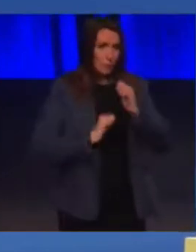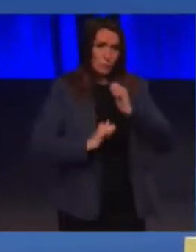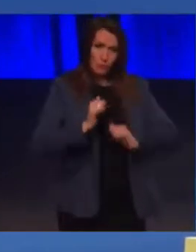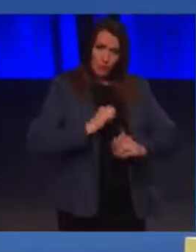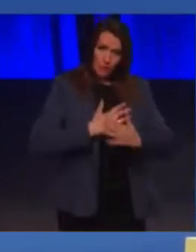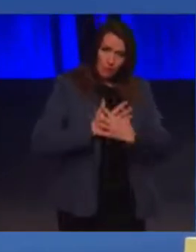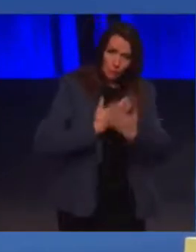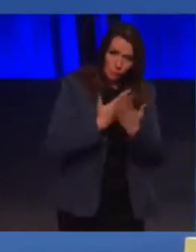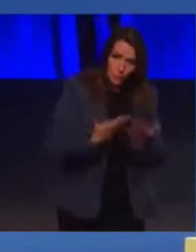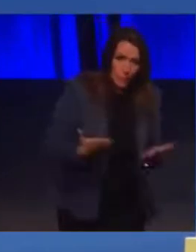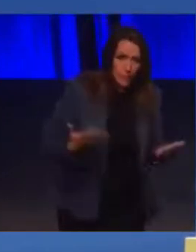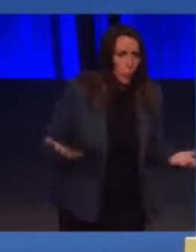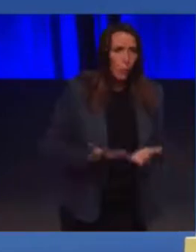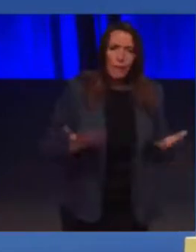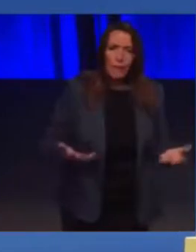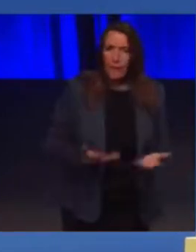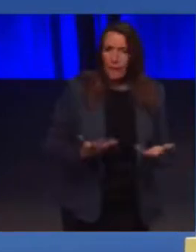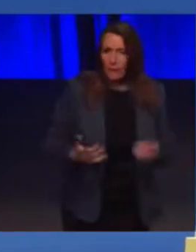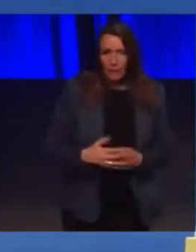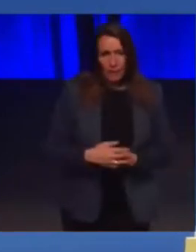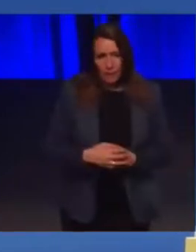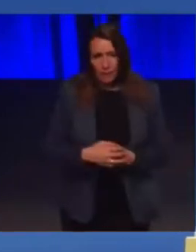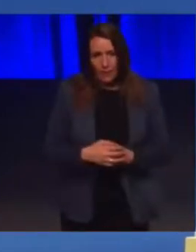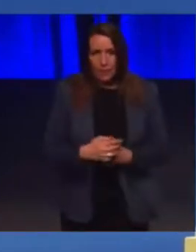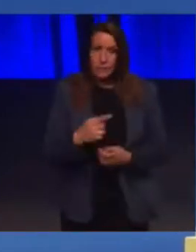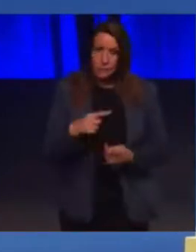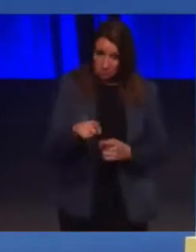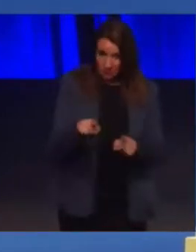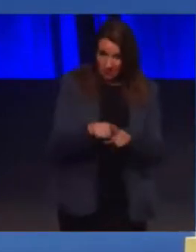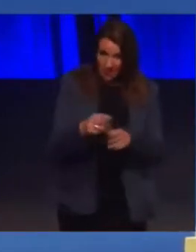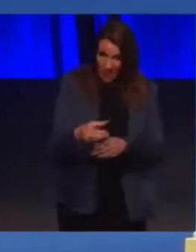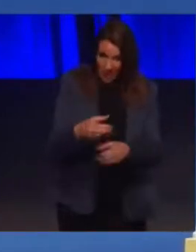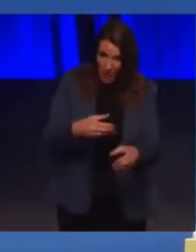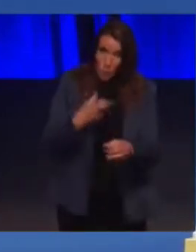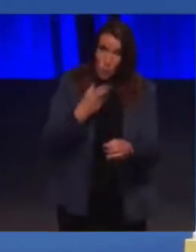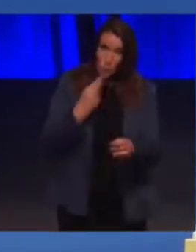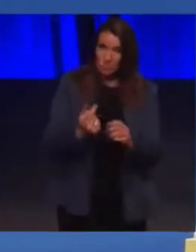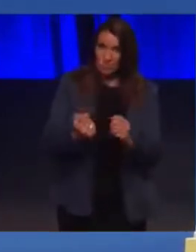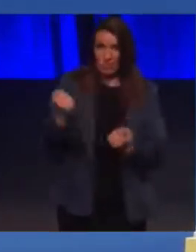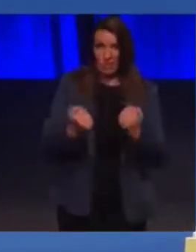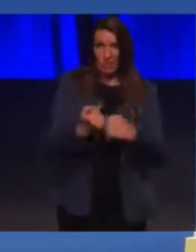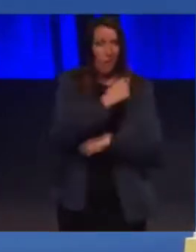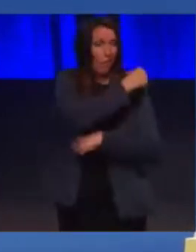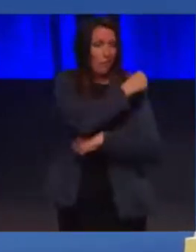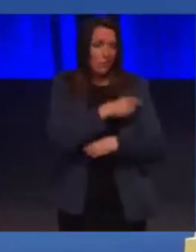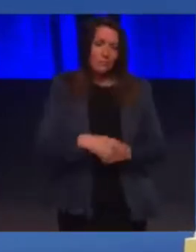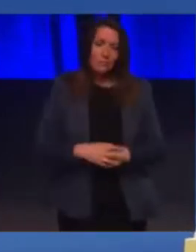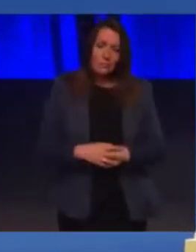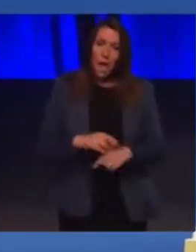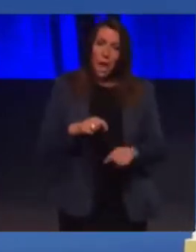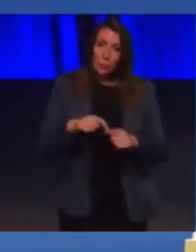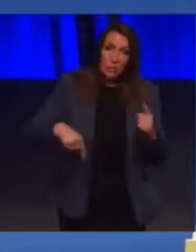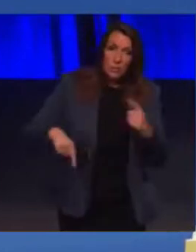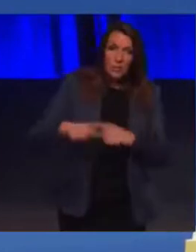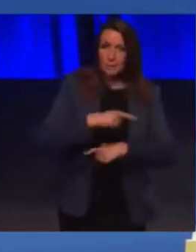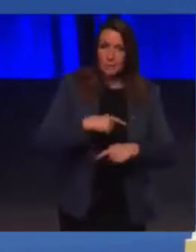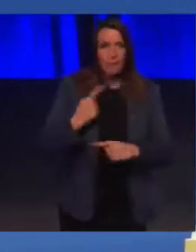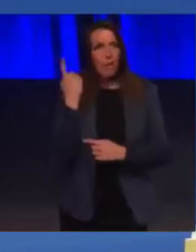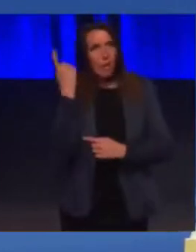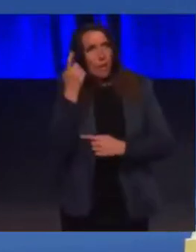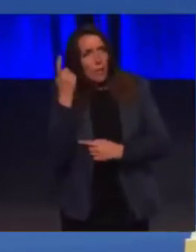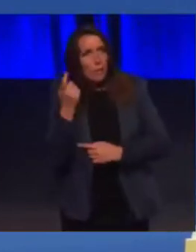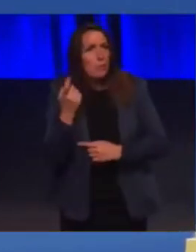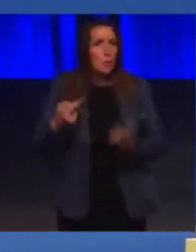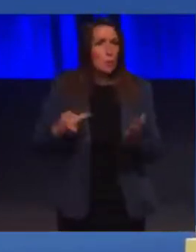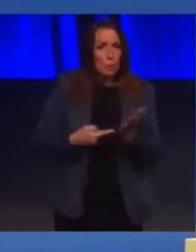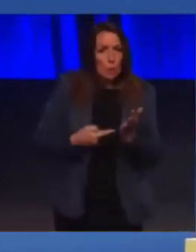that be okay? None of us would want to do that. But most of us aren't faced with that dilemma of staying in all